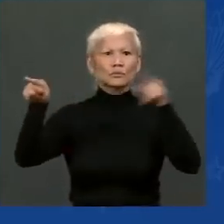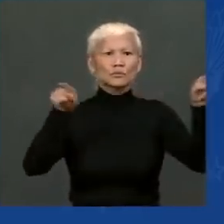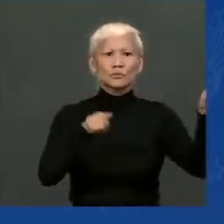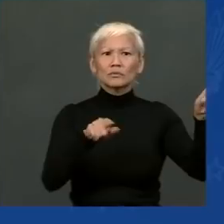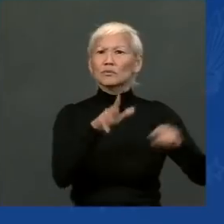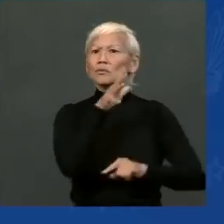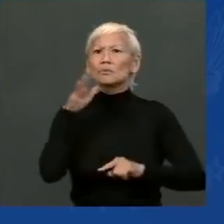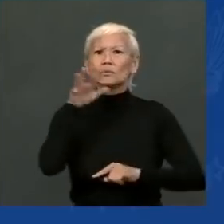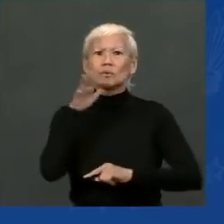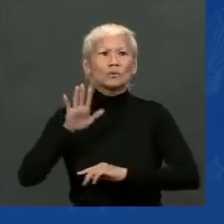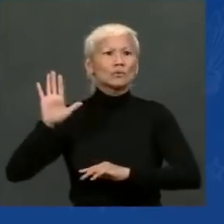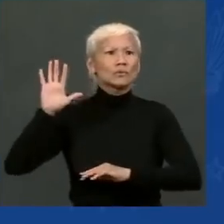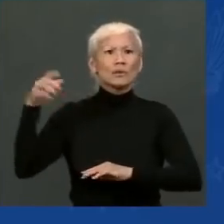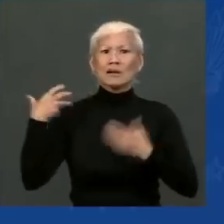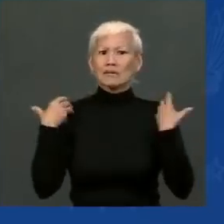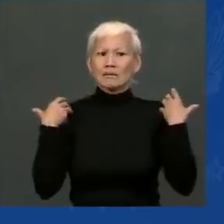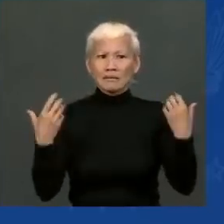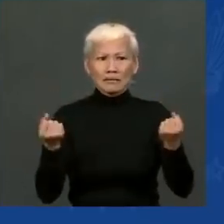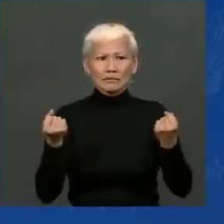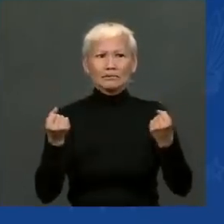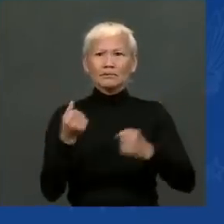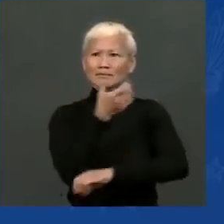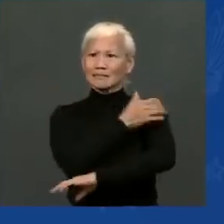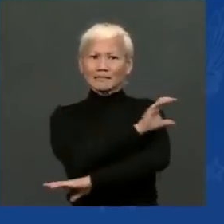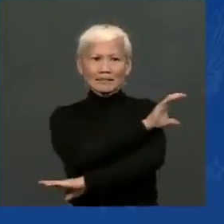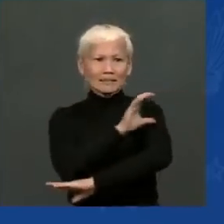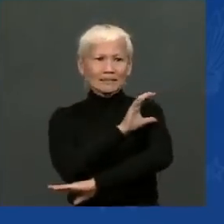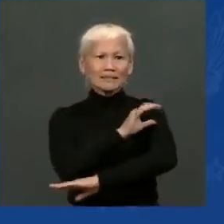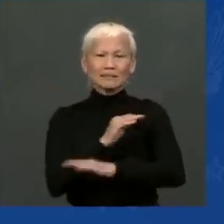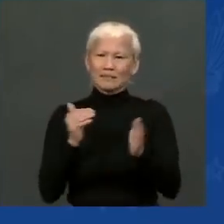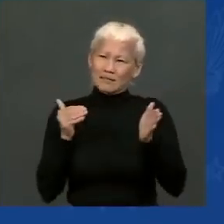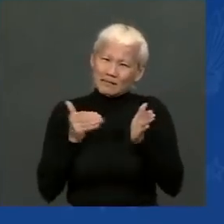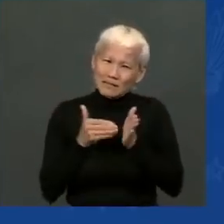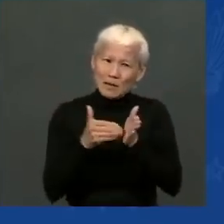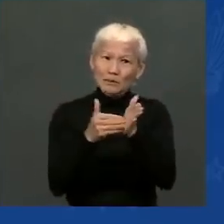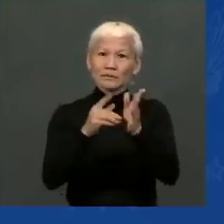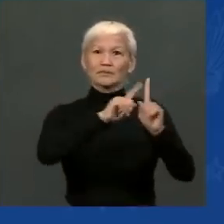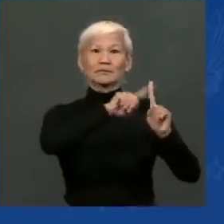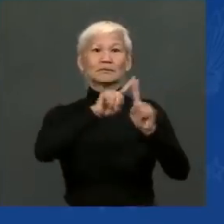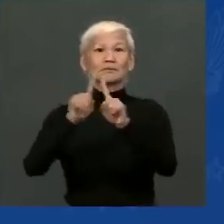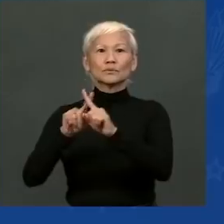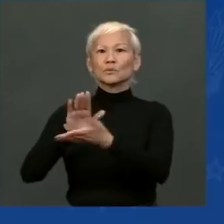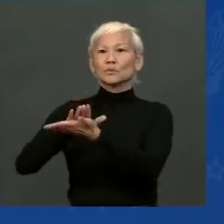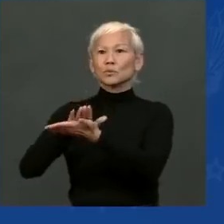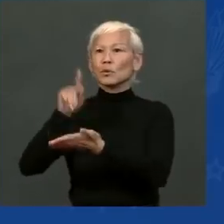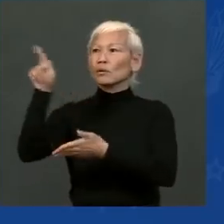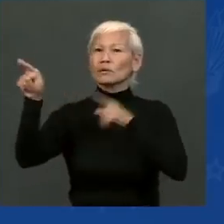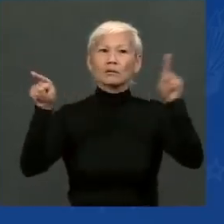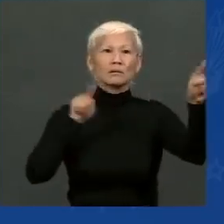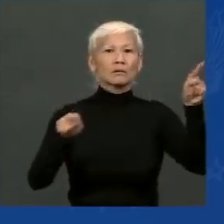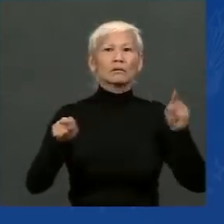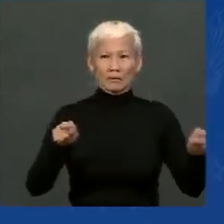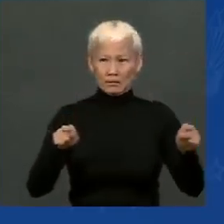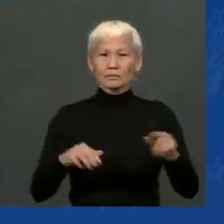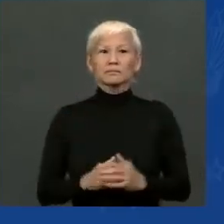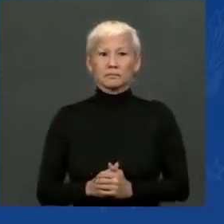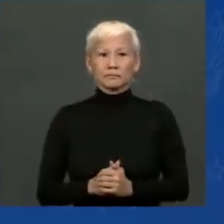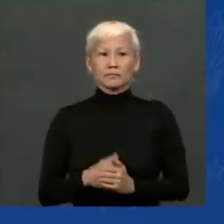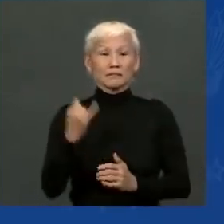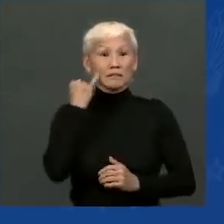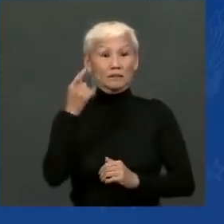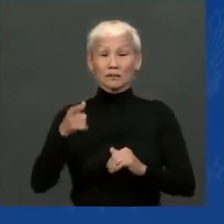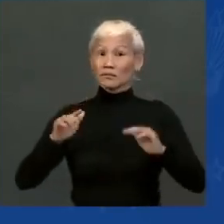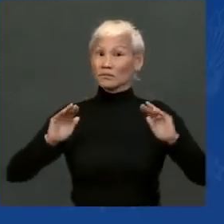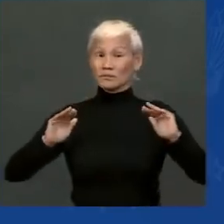and thousands of pharmacies and schools in our hardest-hit communities. And we're sending out mobile units to reach where the people are.